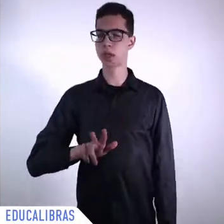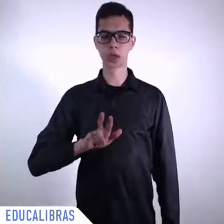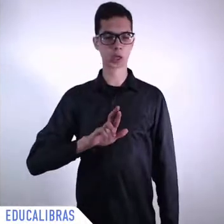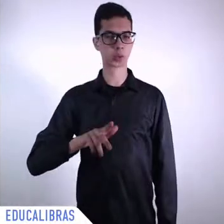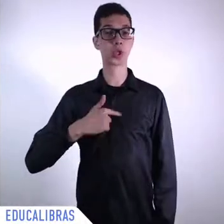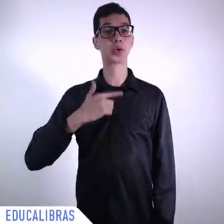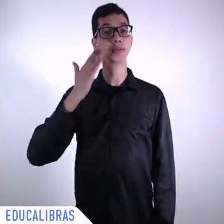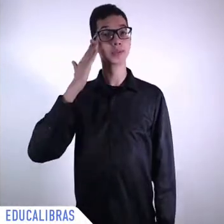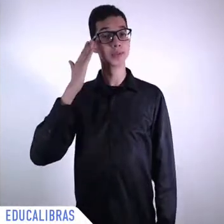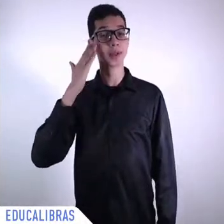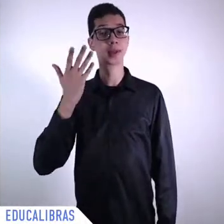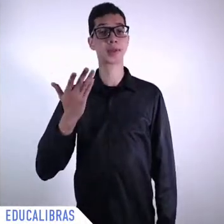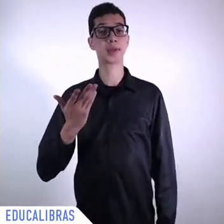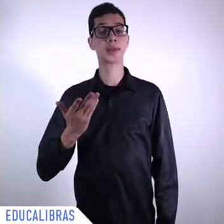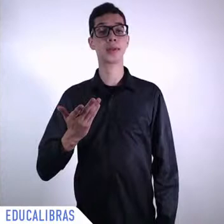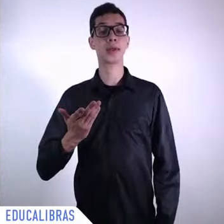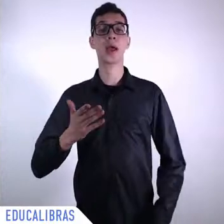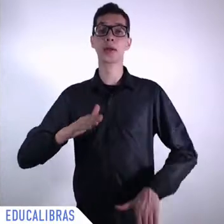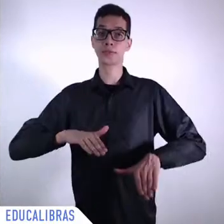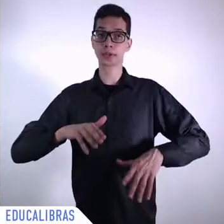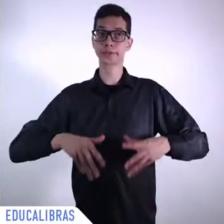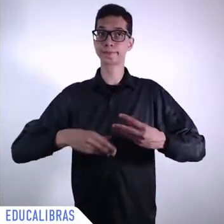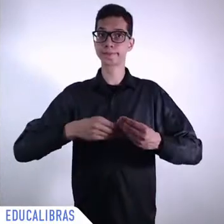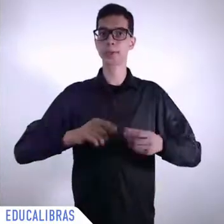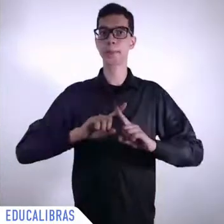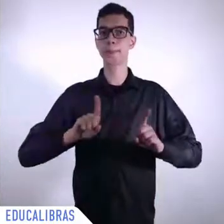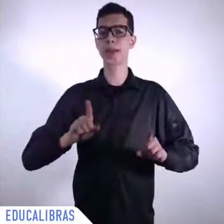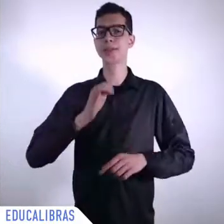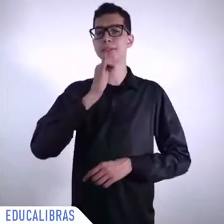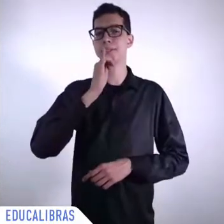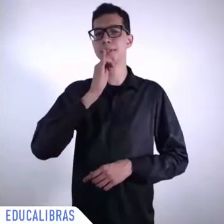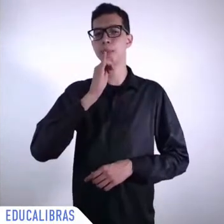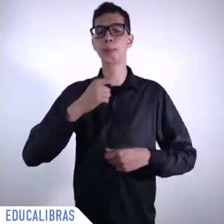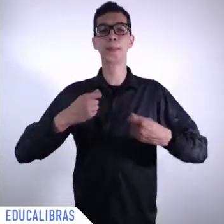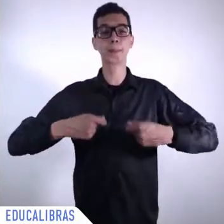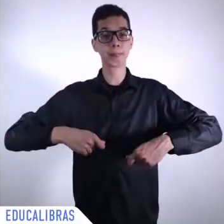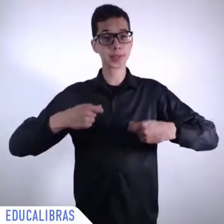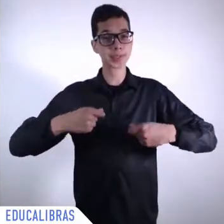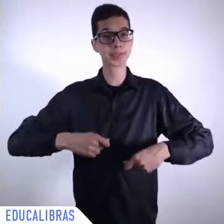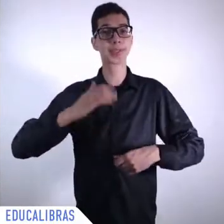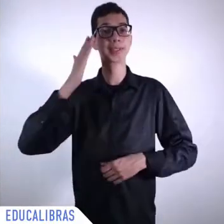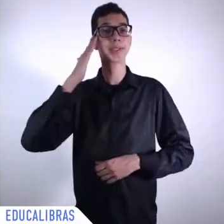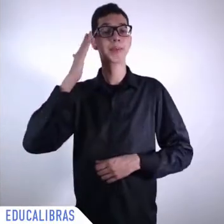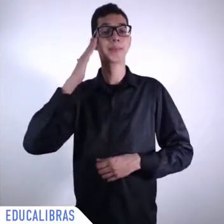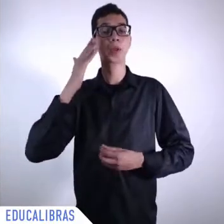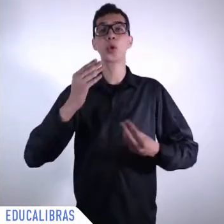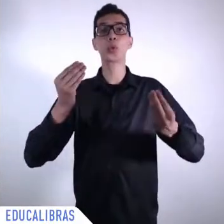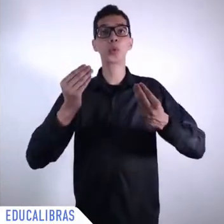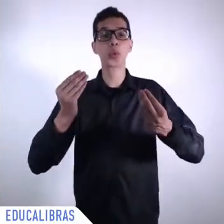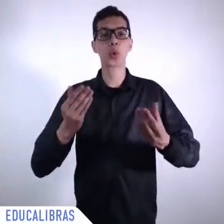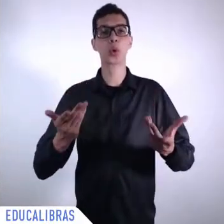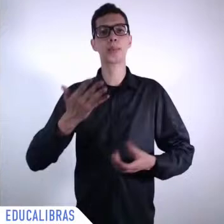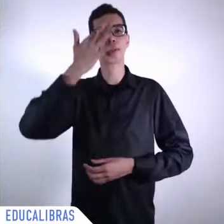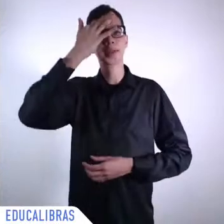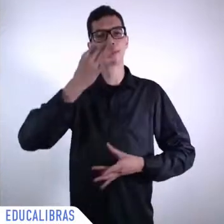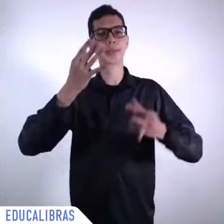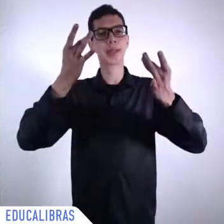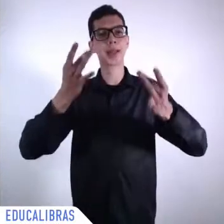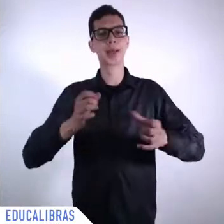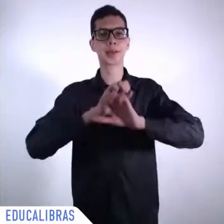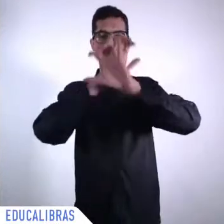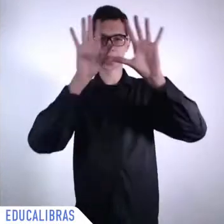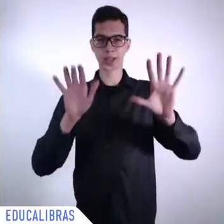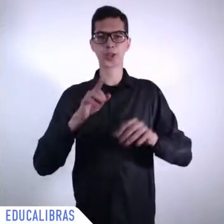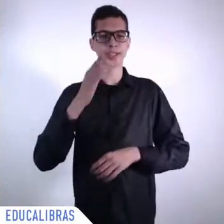the light comes from, even if it's just from a small part, and then you try to enlarge it. So our task is to enlarge it. And I see this